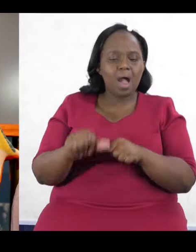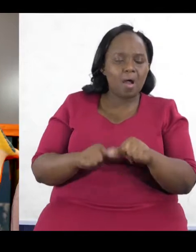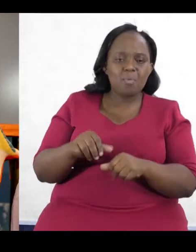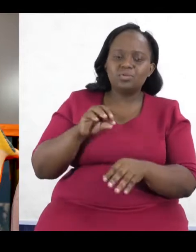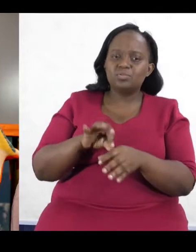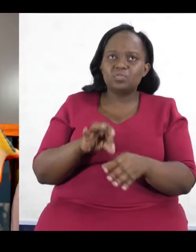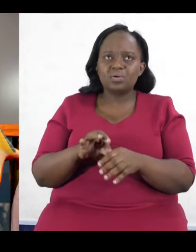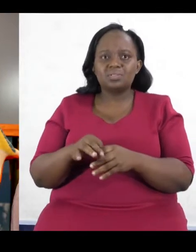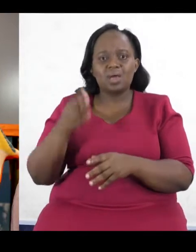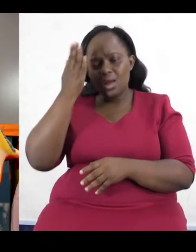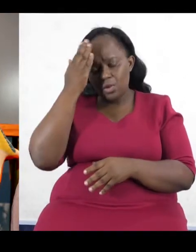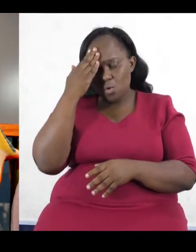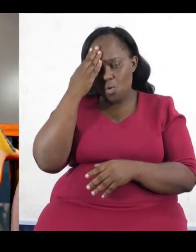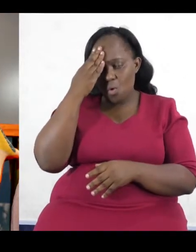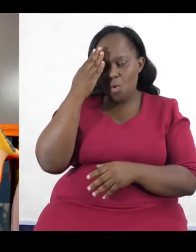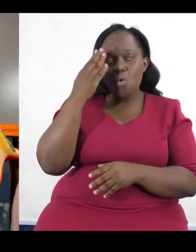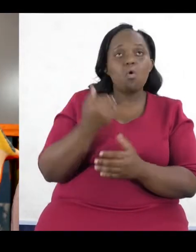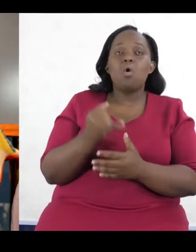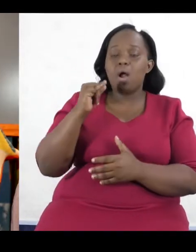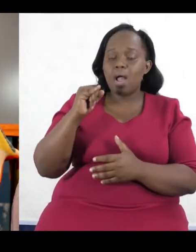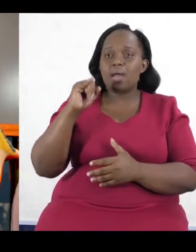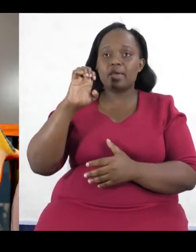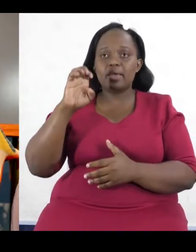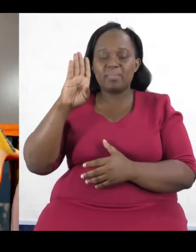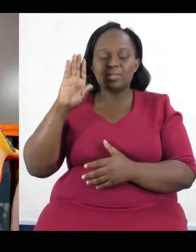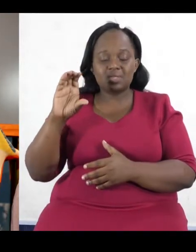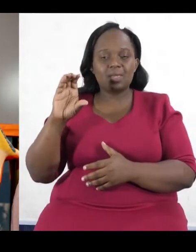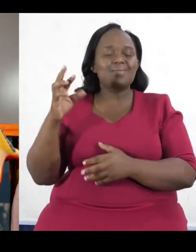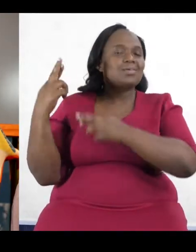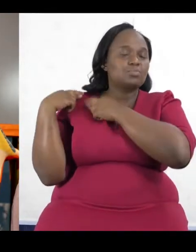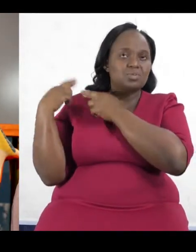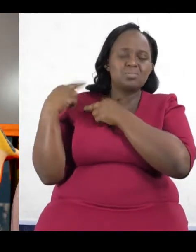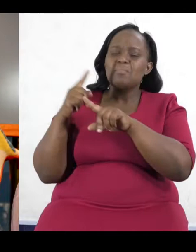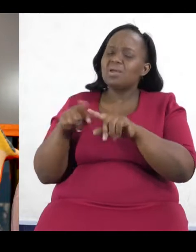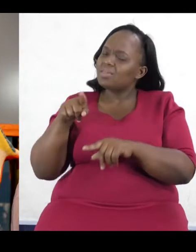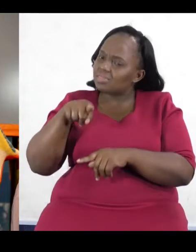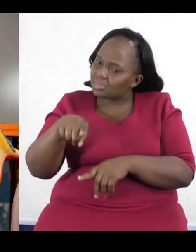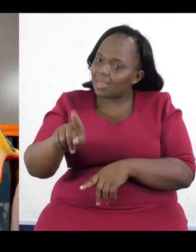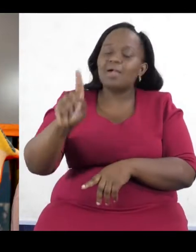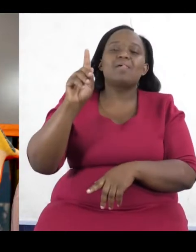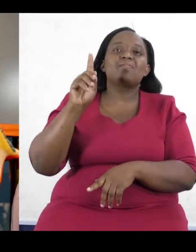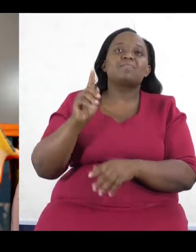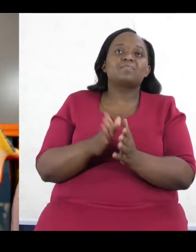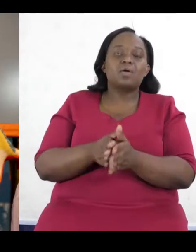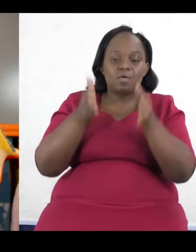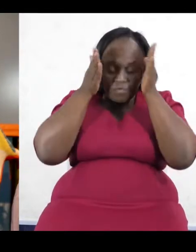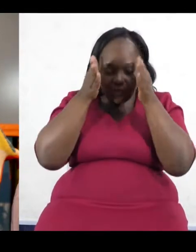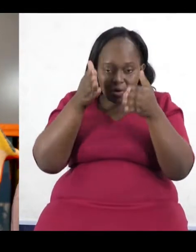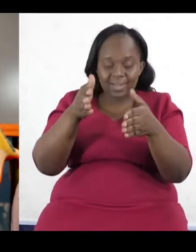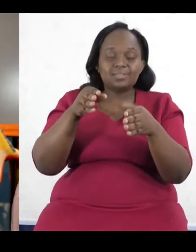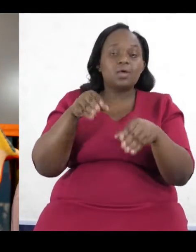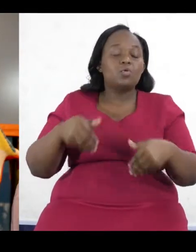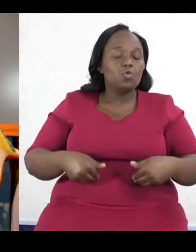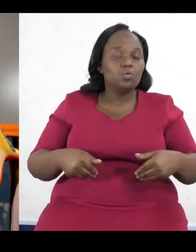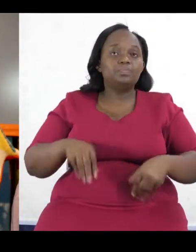if they're really interested in having young people participate in those things, then they should really partner with IBC in these spaces to be able to do that.